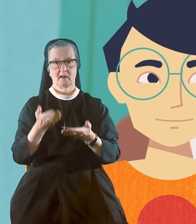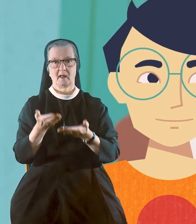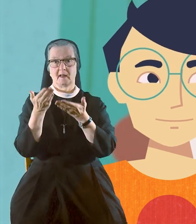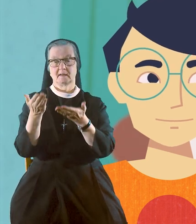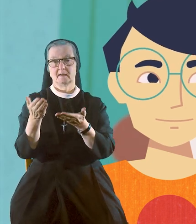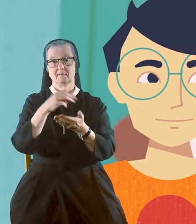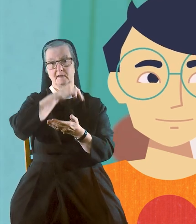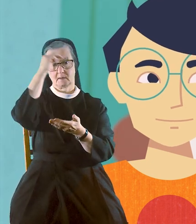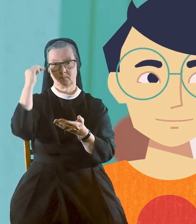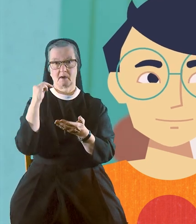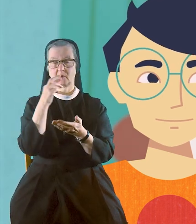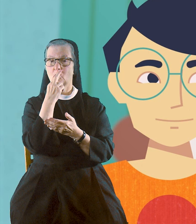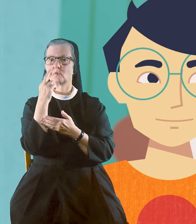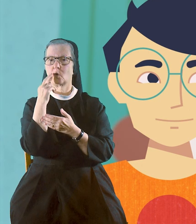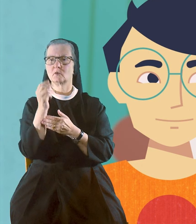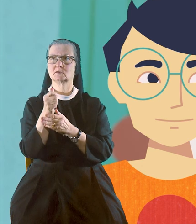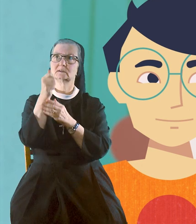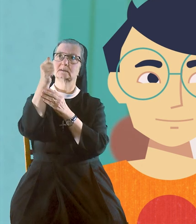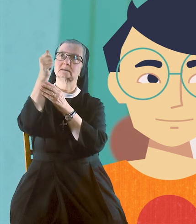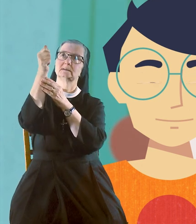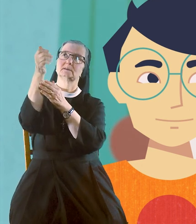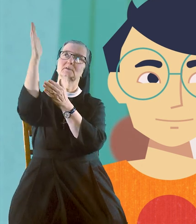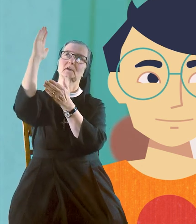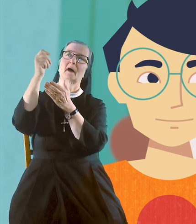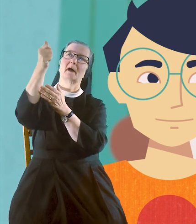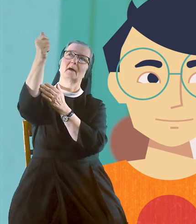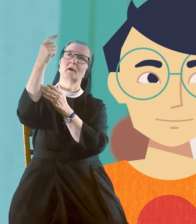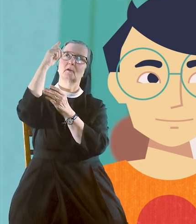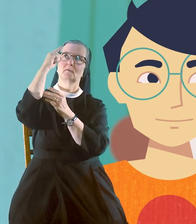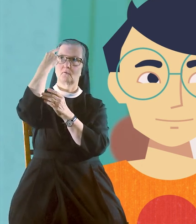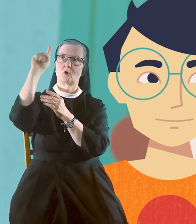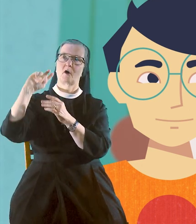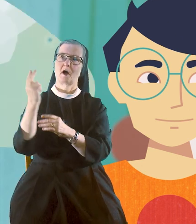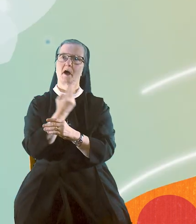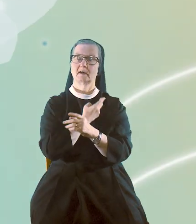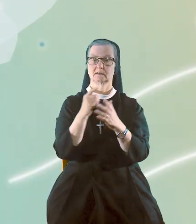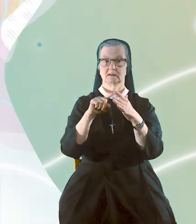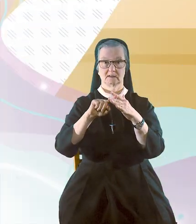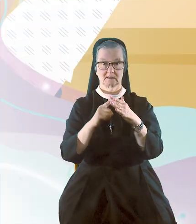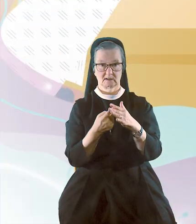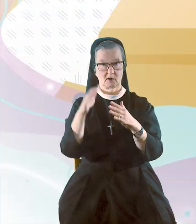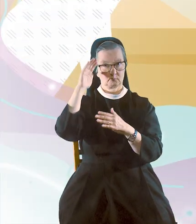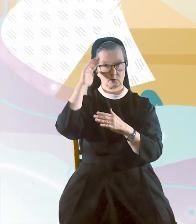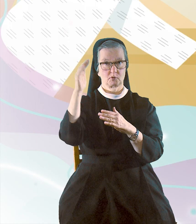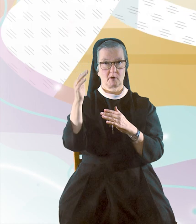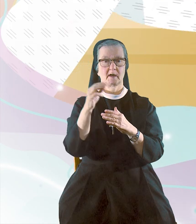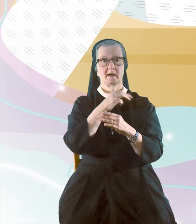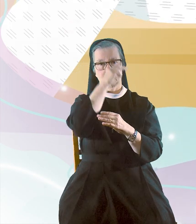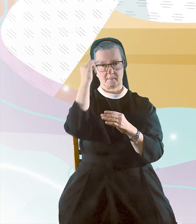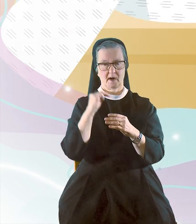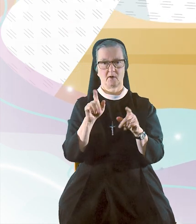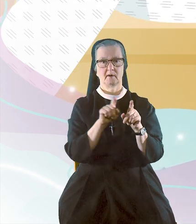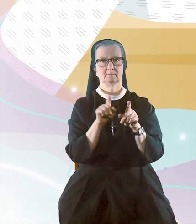like giving Mary a little rose that she presents to God for us. We start by greeting